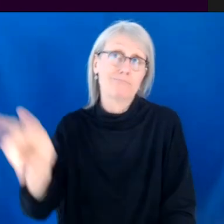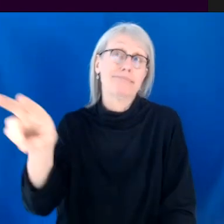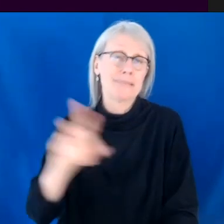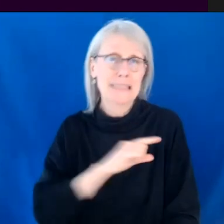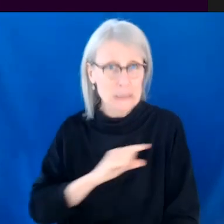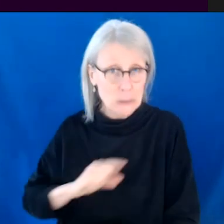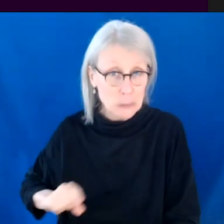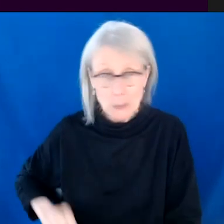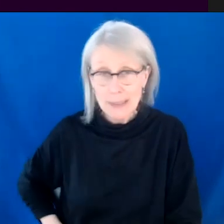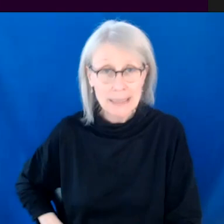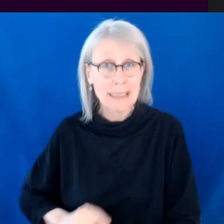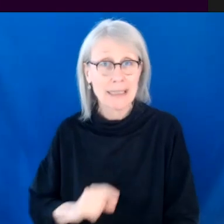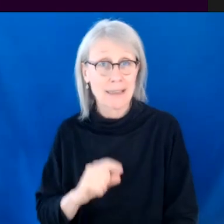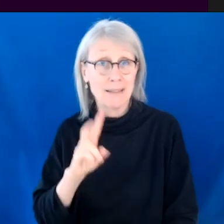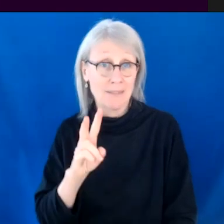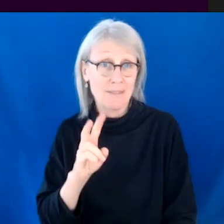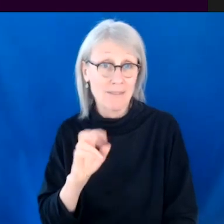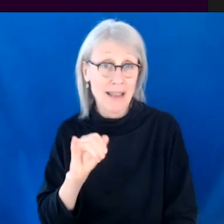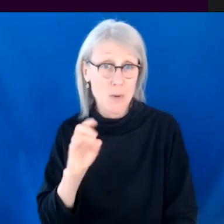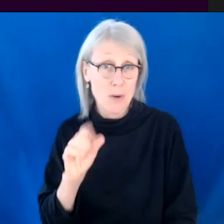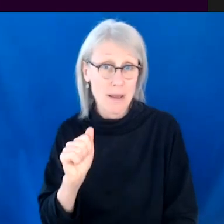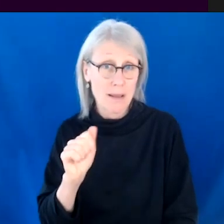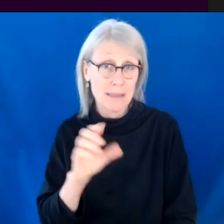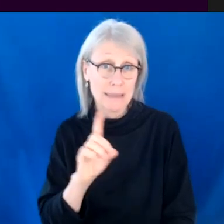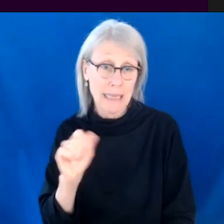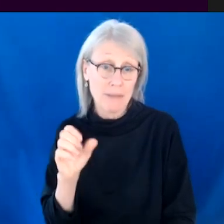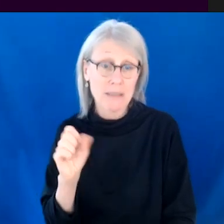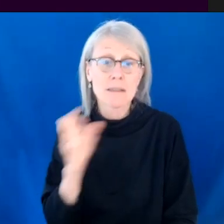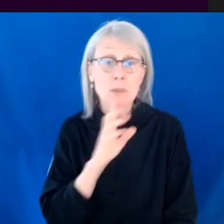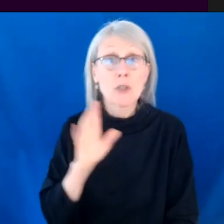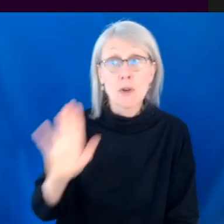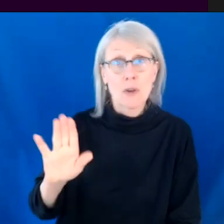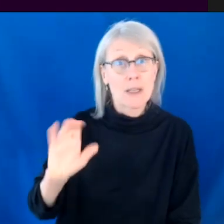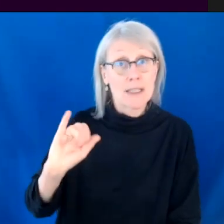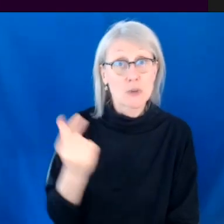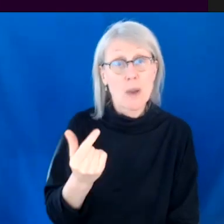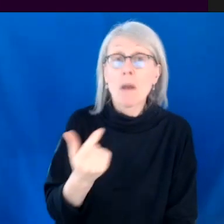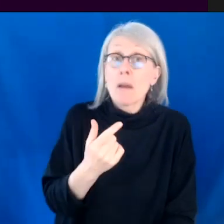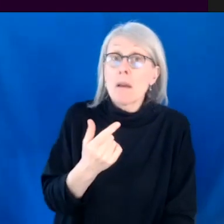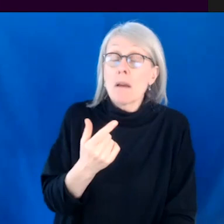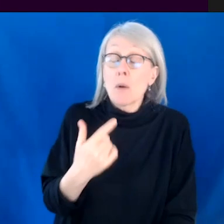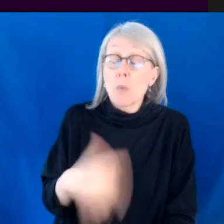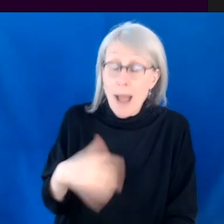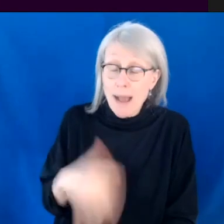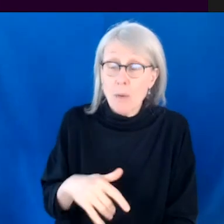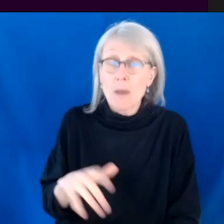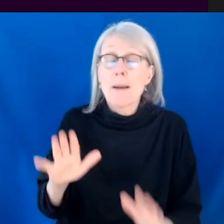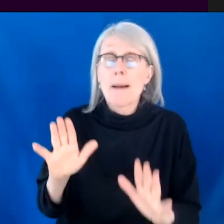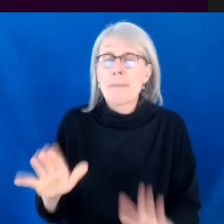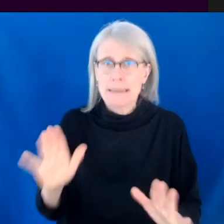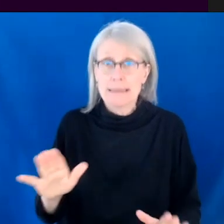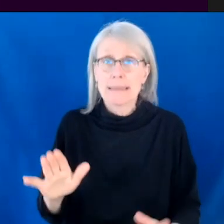you know, I don't know if you follow Viola Davis on Instagram, but even like her Instagram is just amazing. And, uh, yeah, I love her.